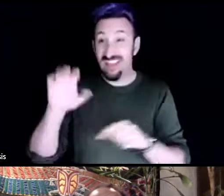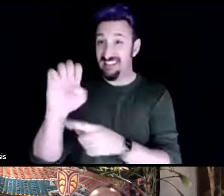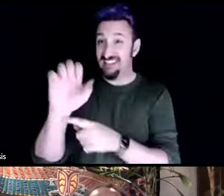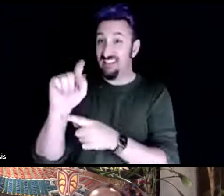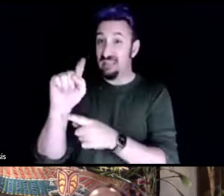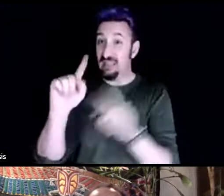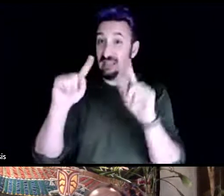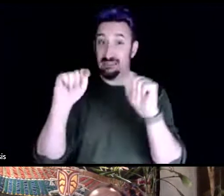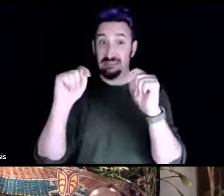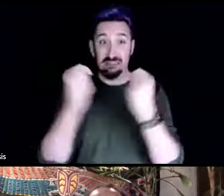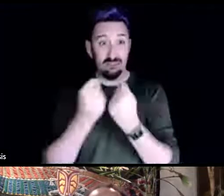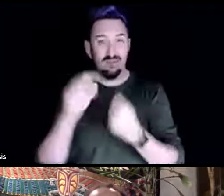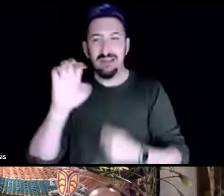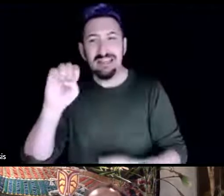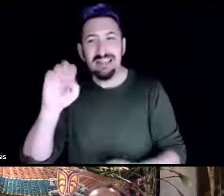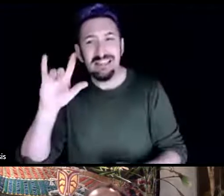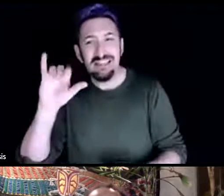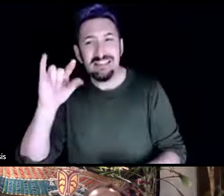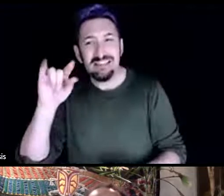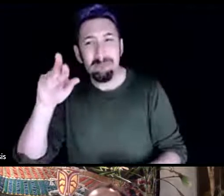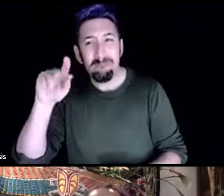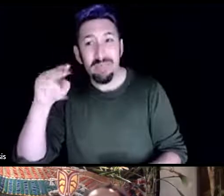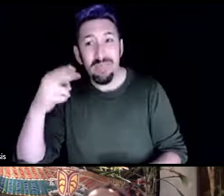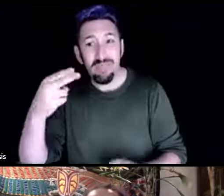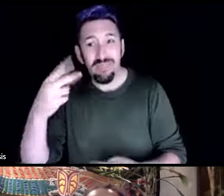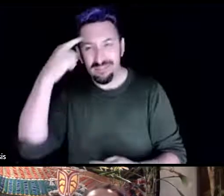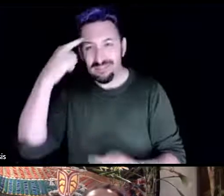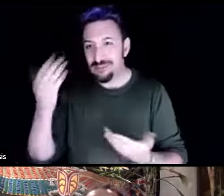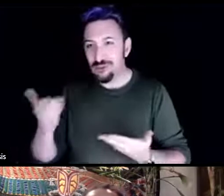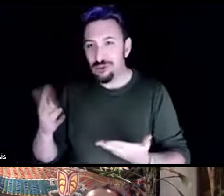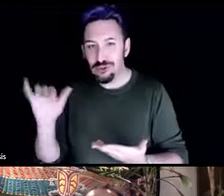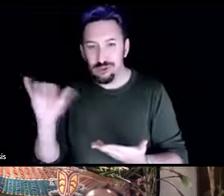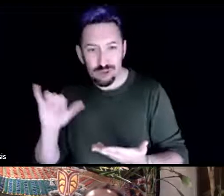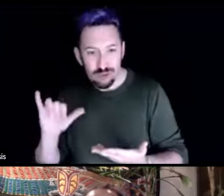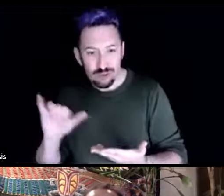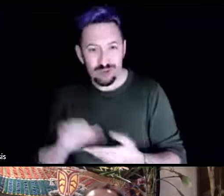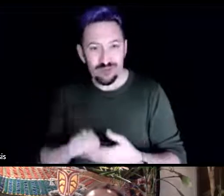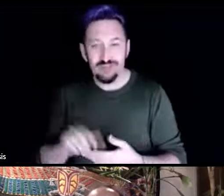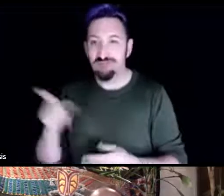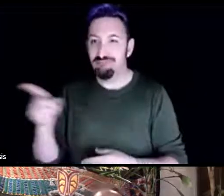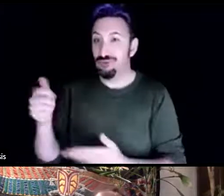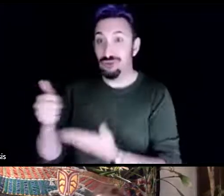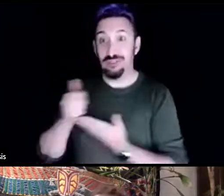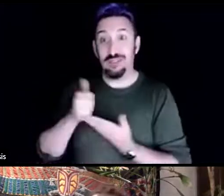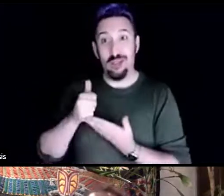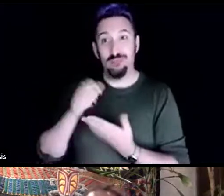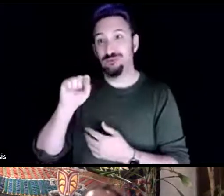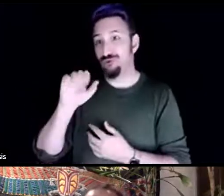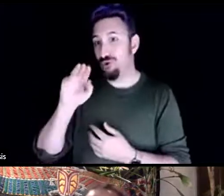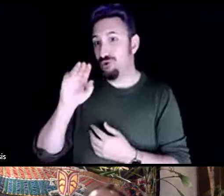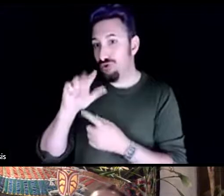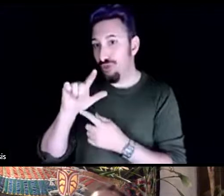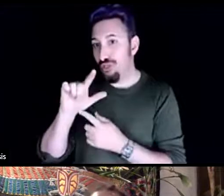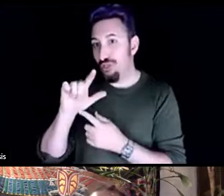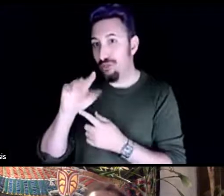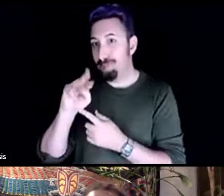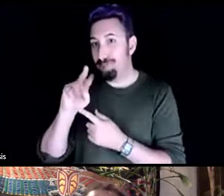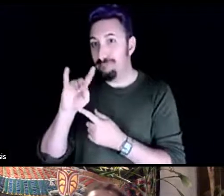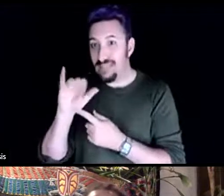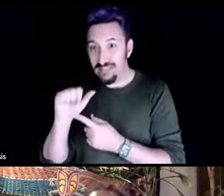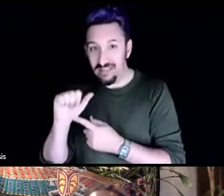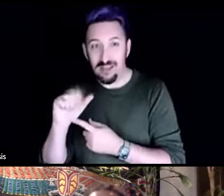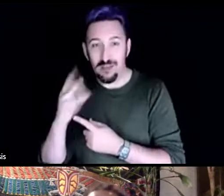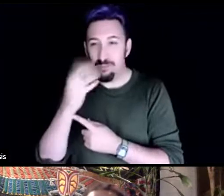elizabeth is on here too who helps us with all of our social media stuff and our beautiful graphics